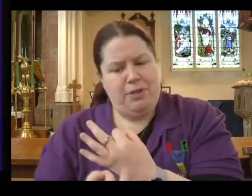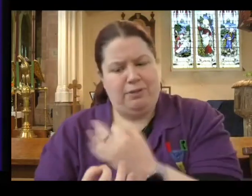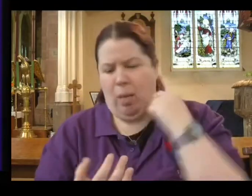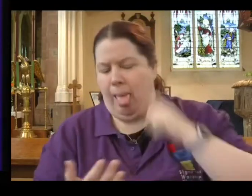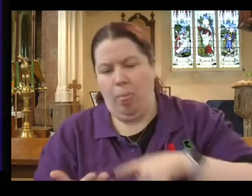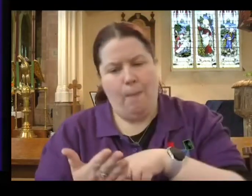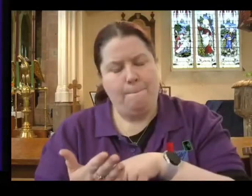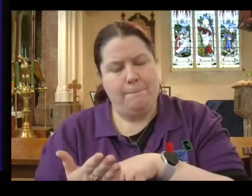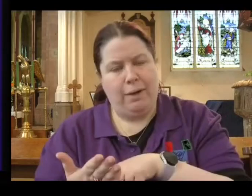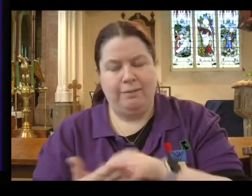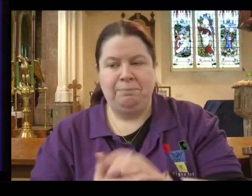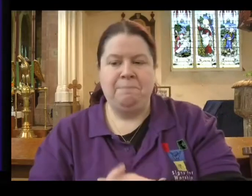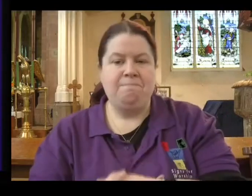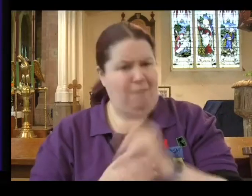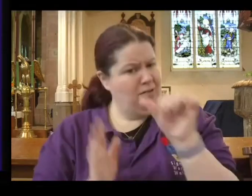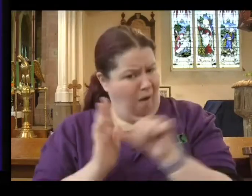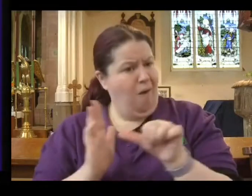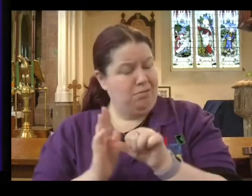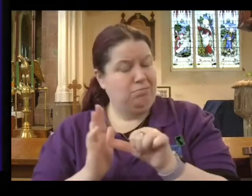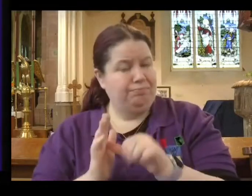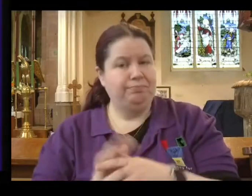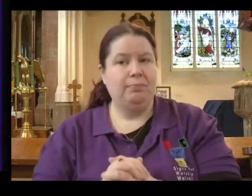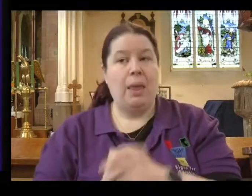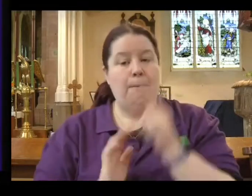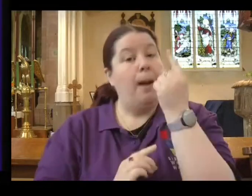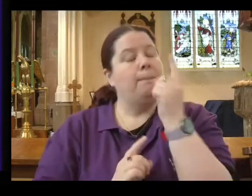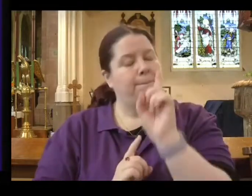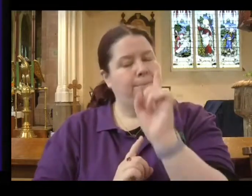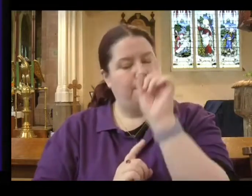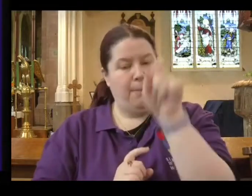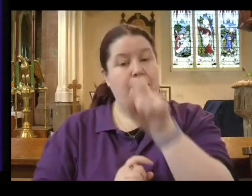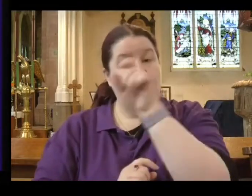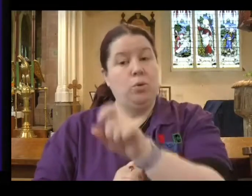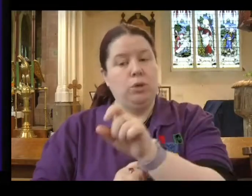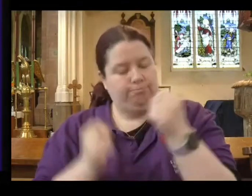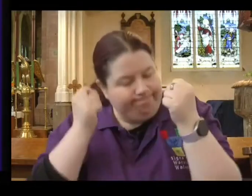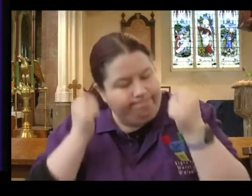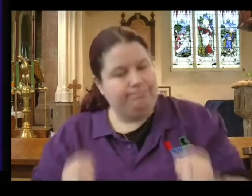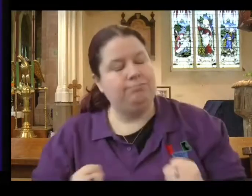But the good news is this. Those who come through and stay faithful will be rewarded.